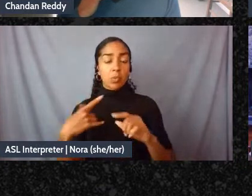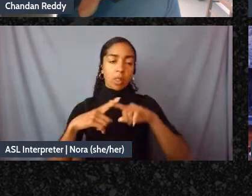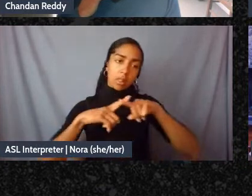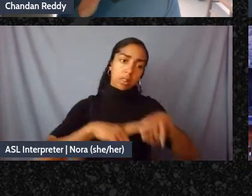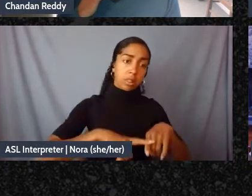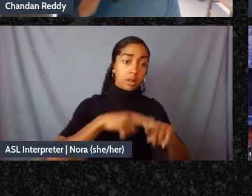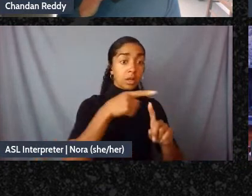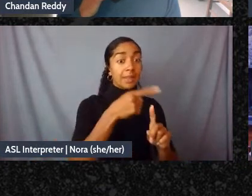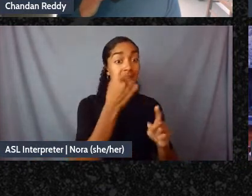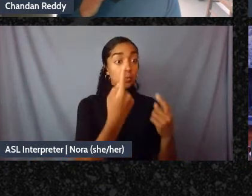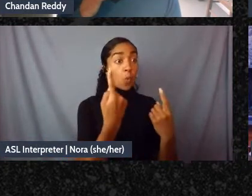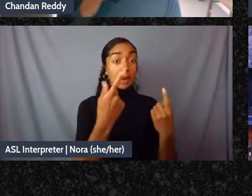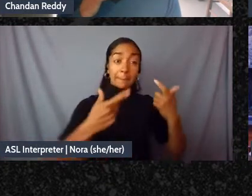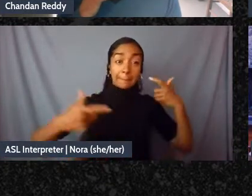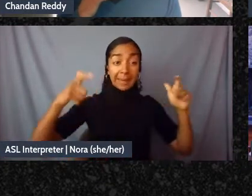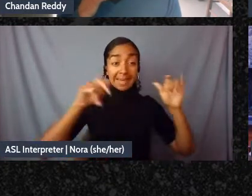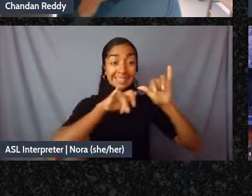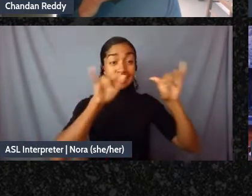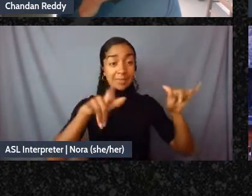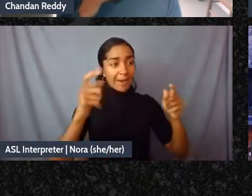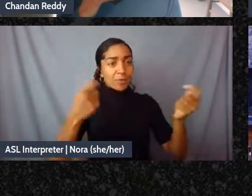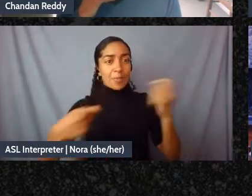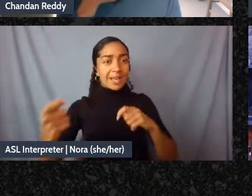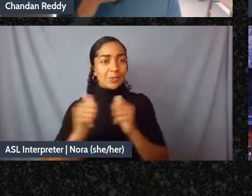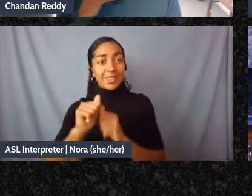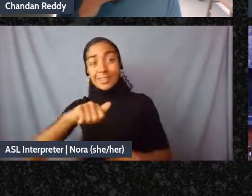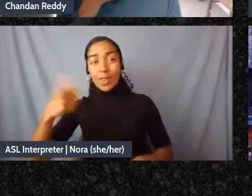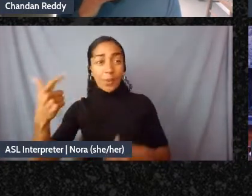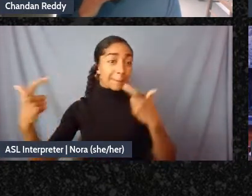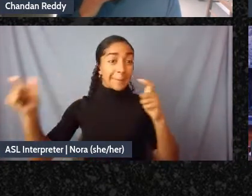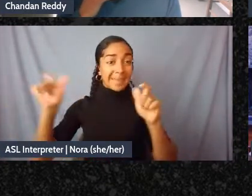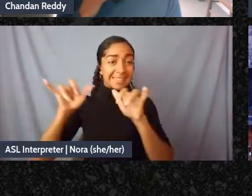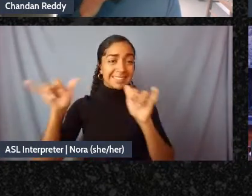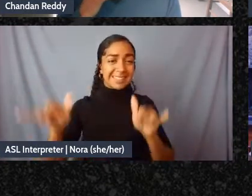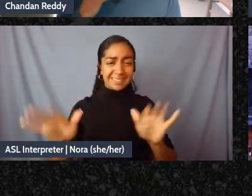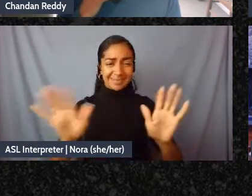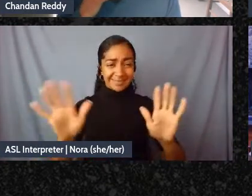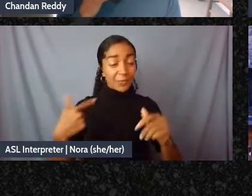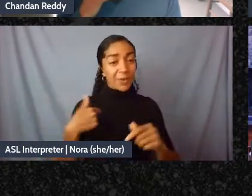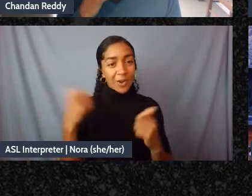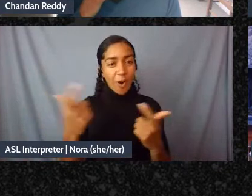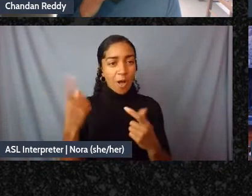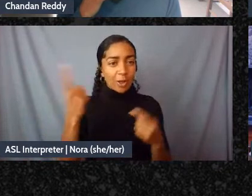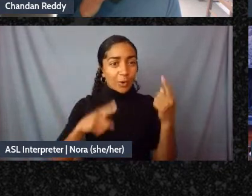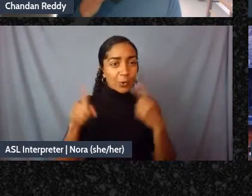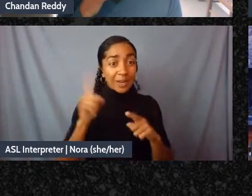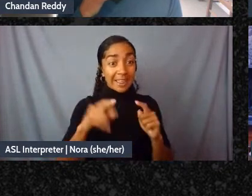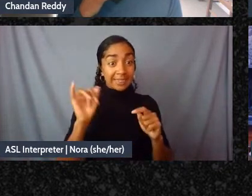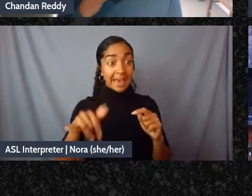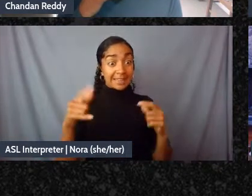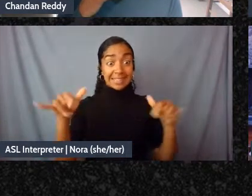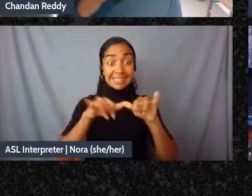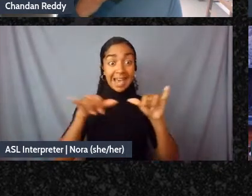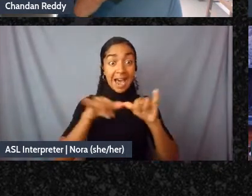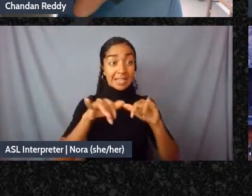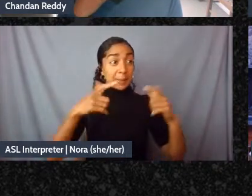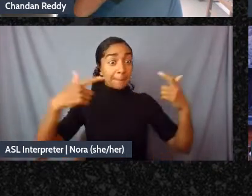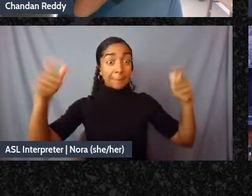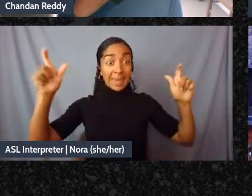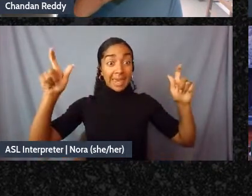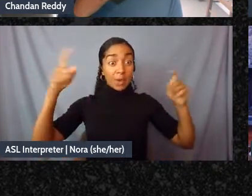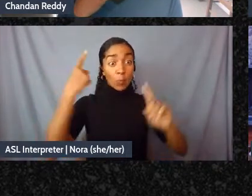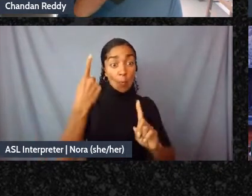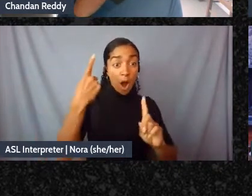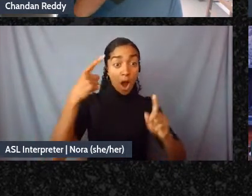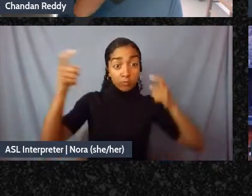with another and I think we're all sort of agreeing that the scale in many ways is the problem is core to the